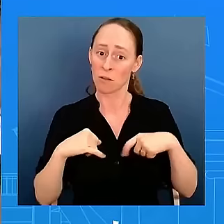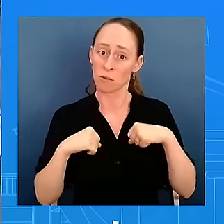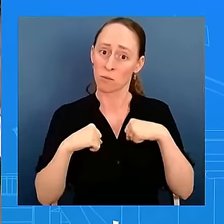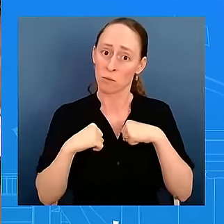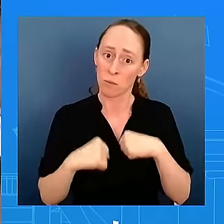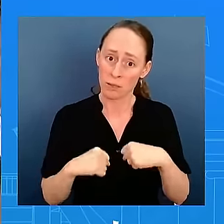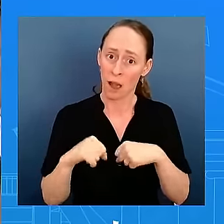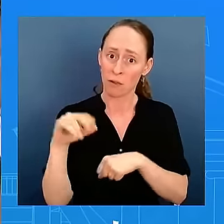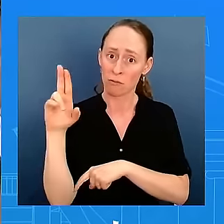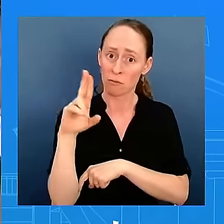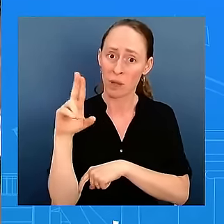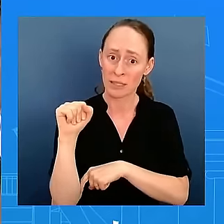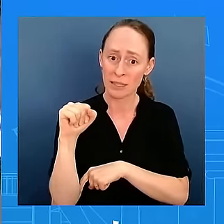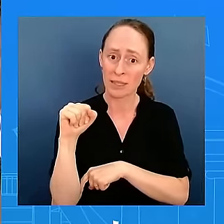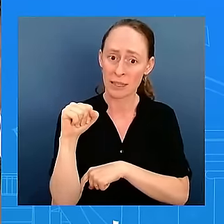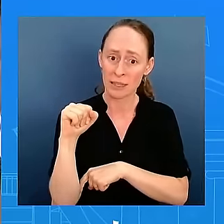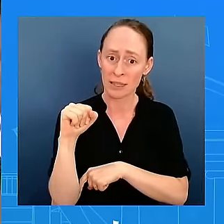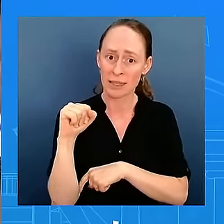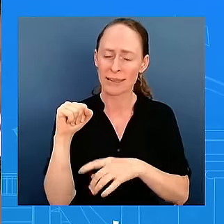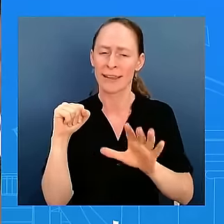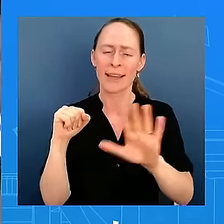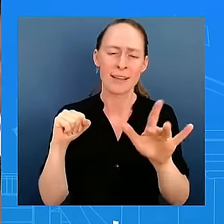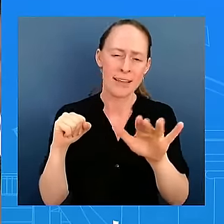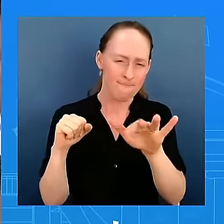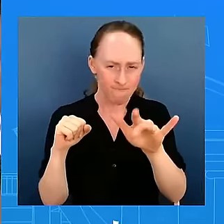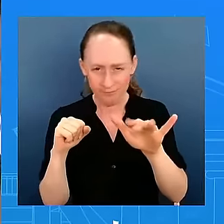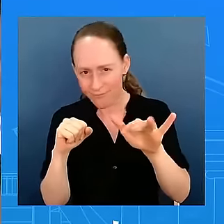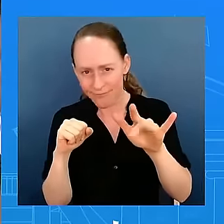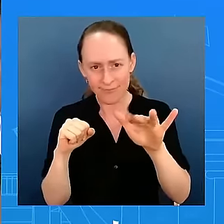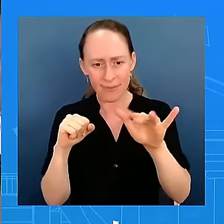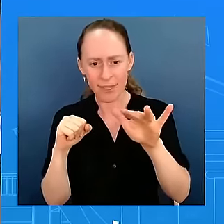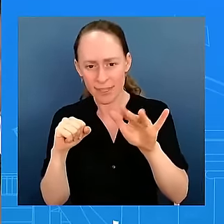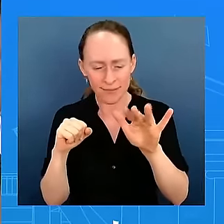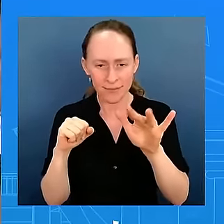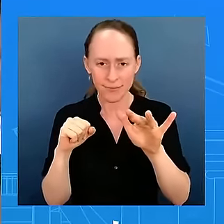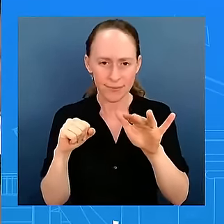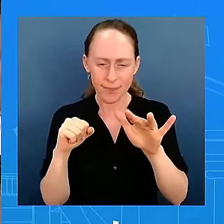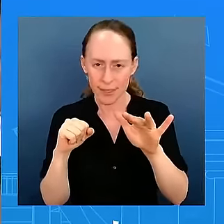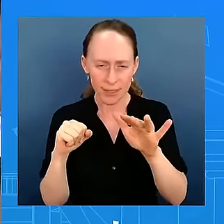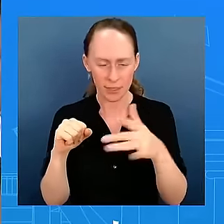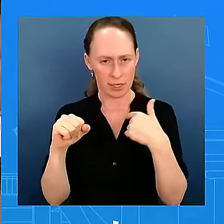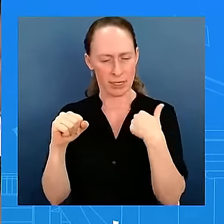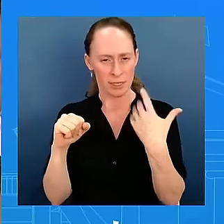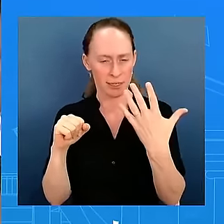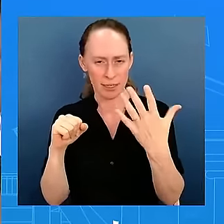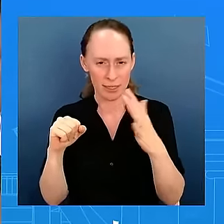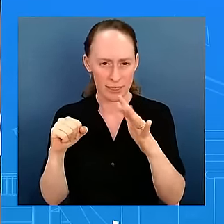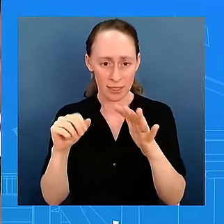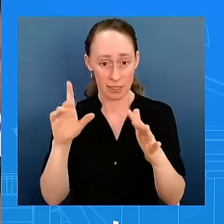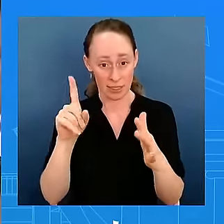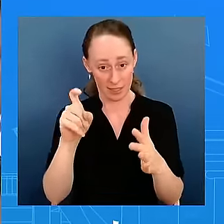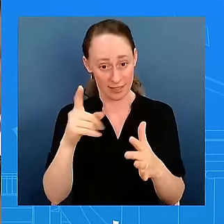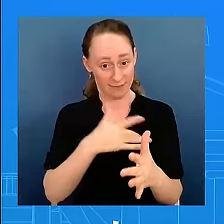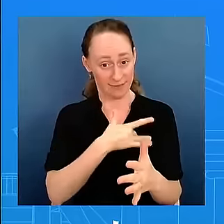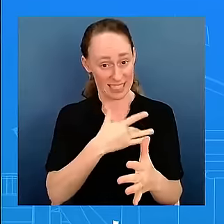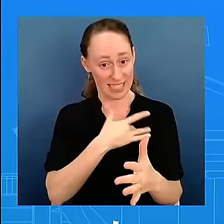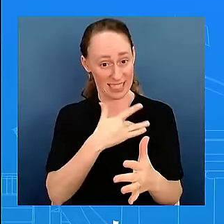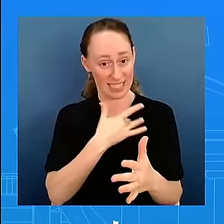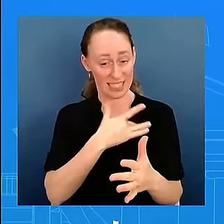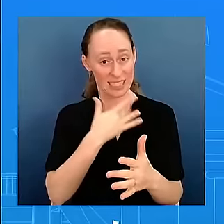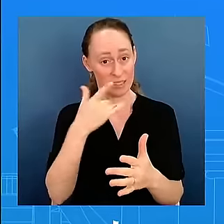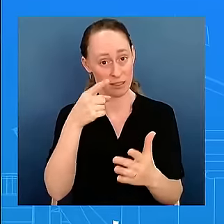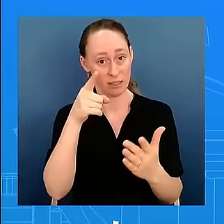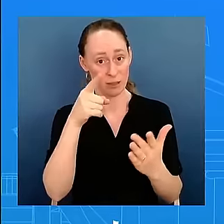is it sort of an overt criticism from the leader of an ally? And what does U.S. need protection from an ally? I'm sorry, can you?